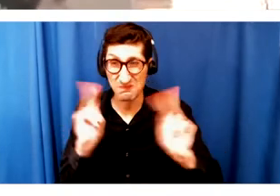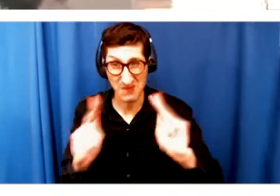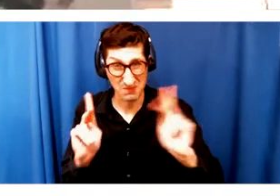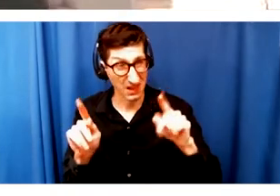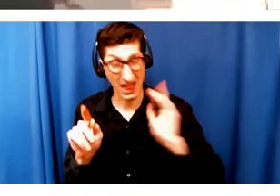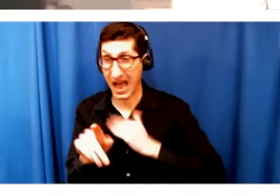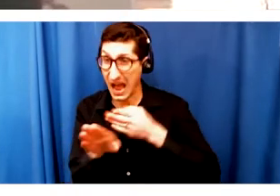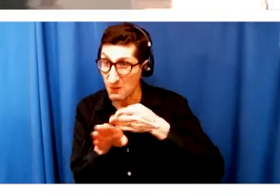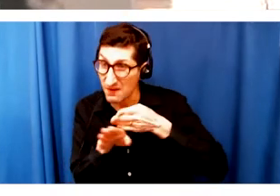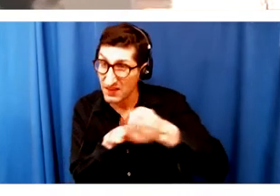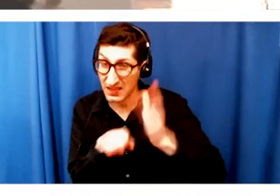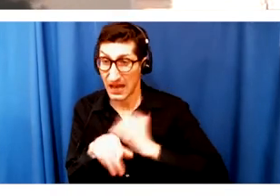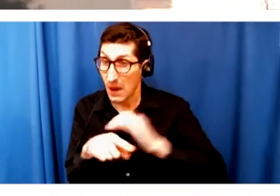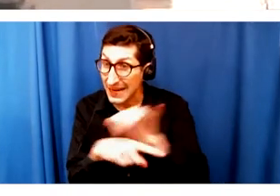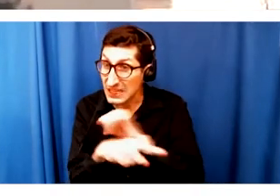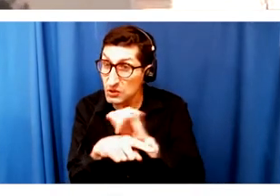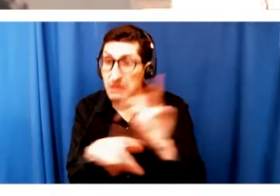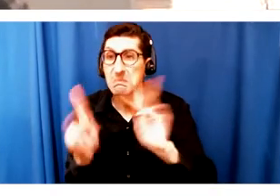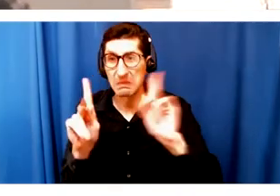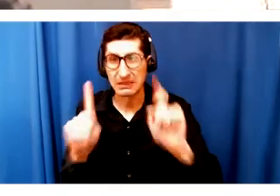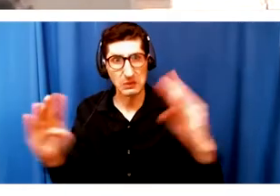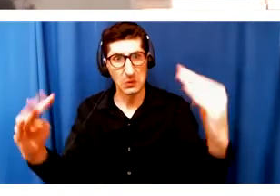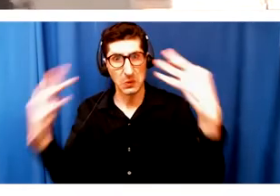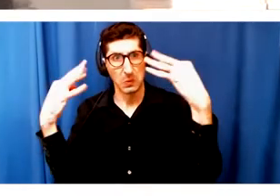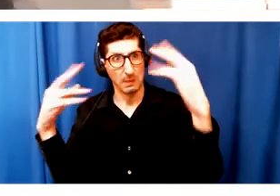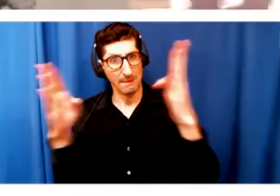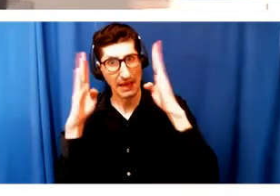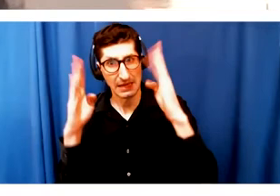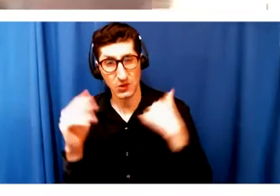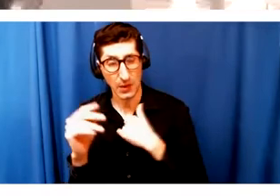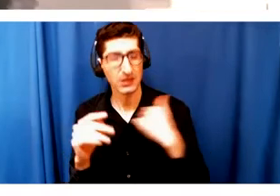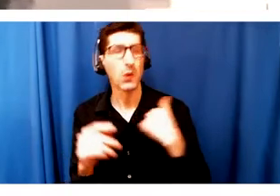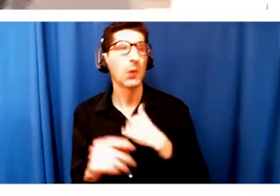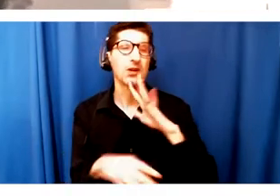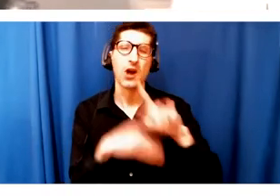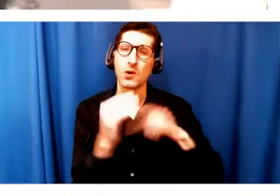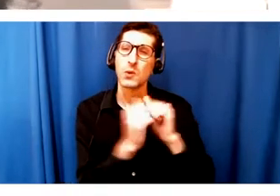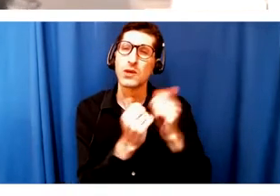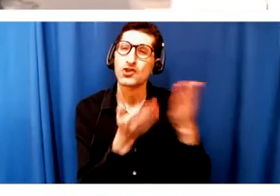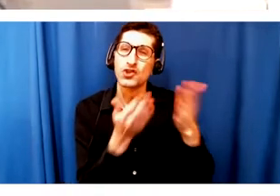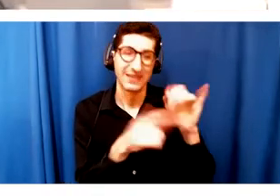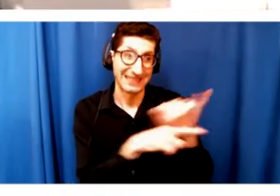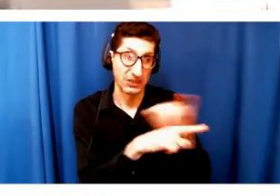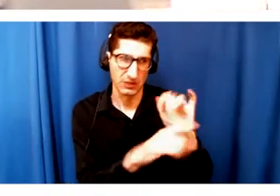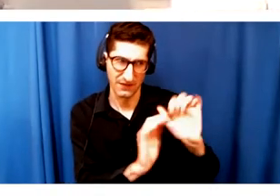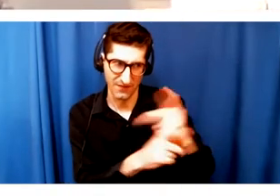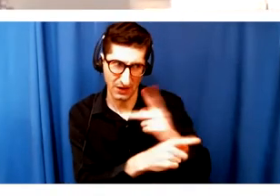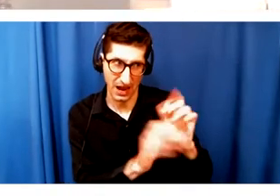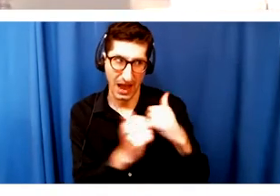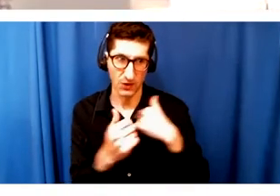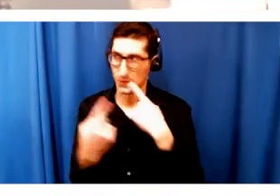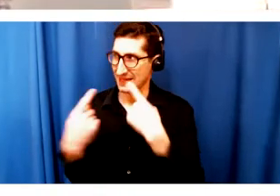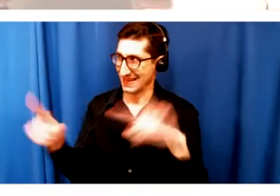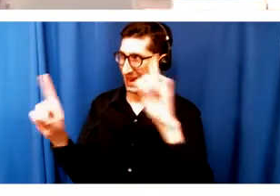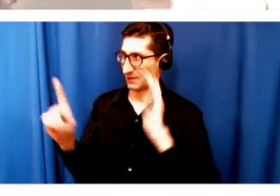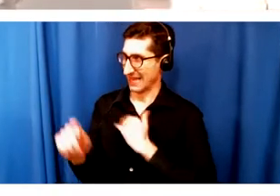attention to. And then working with our other arts service organizations to talk about, well, then how do we get that message out? And what is the greater advocacy that we